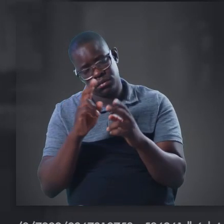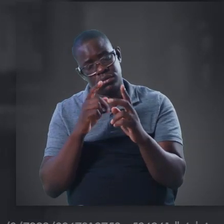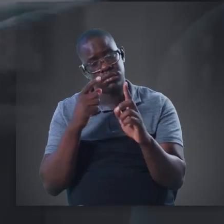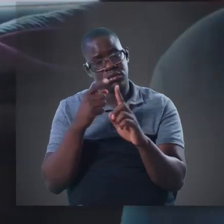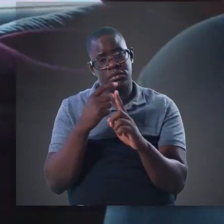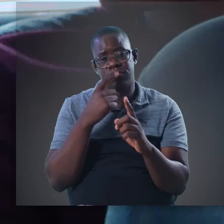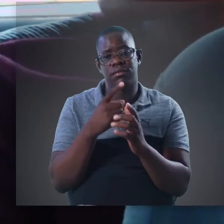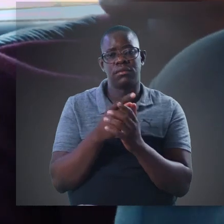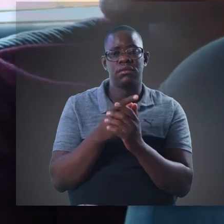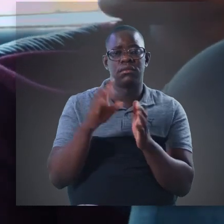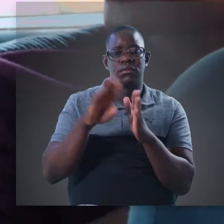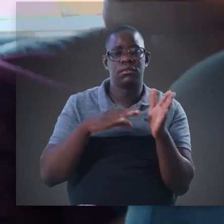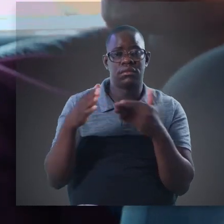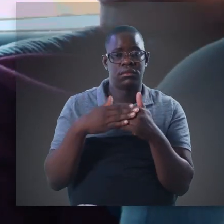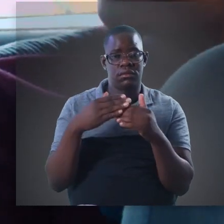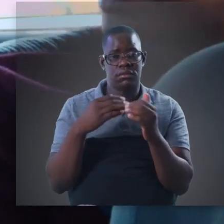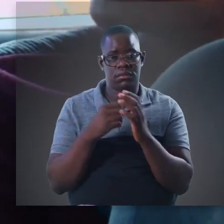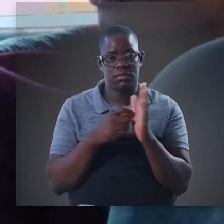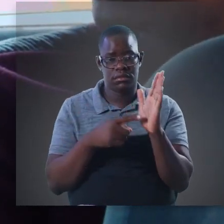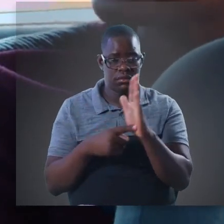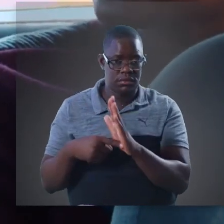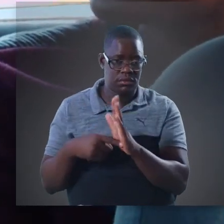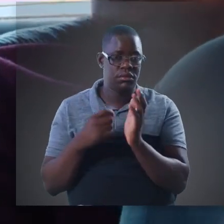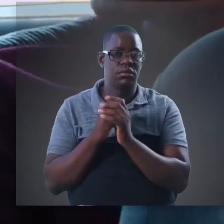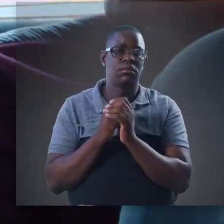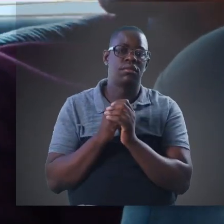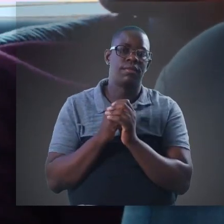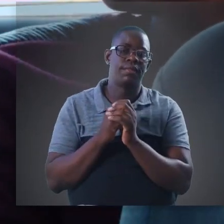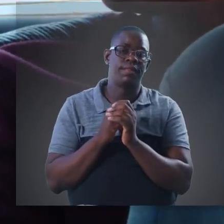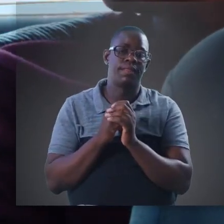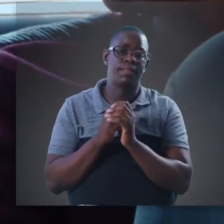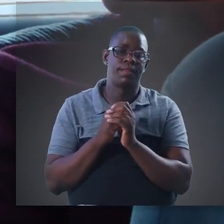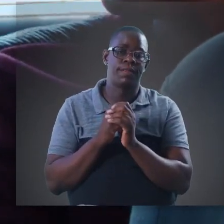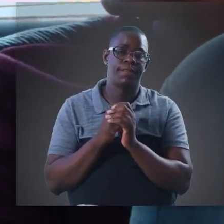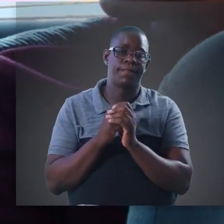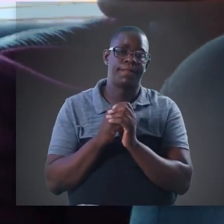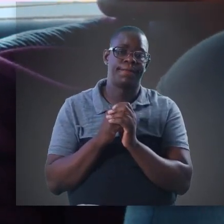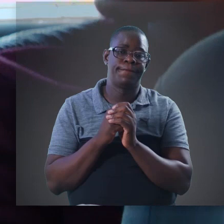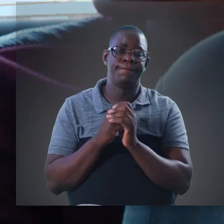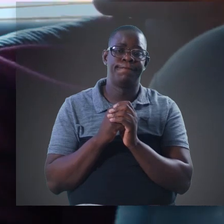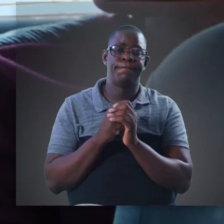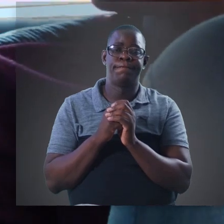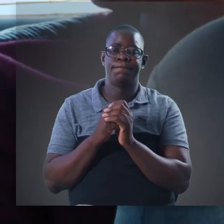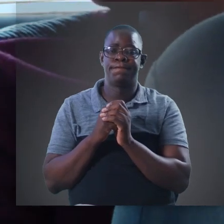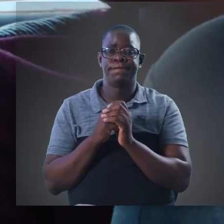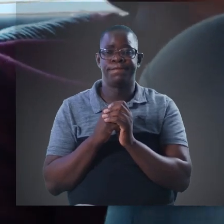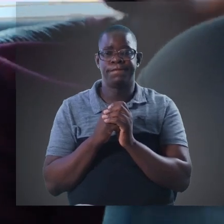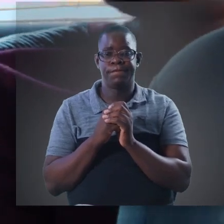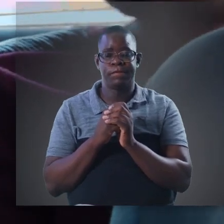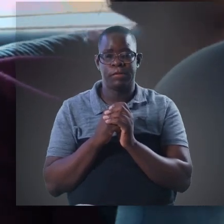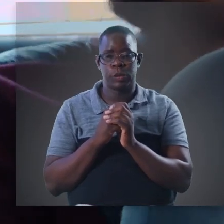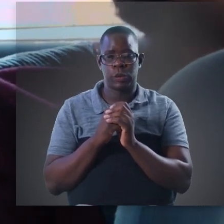You know what? I wonder if Danny and Jakes are back at the college from the construction site. They should be back as we will soon start with the show.